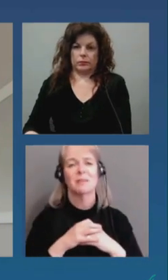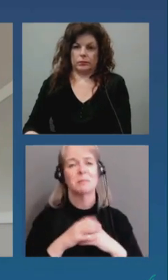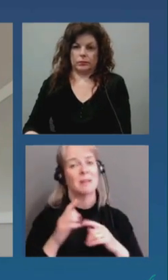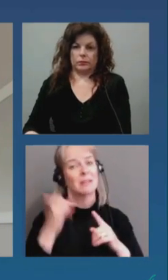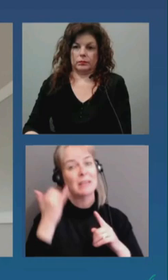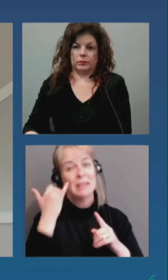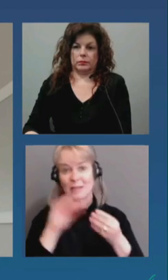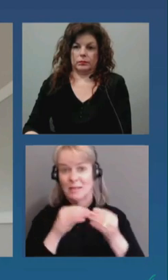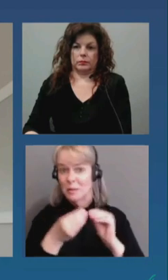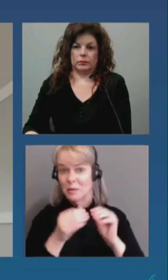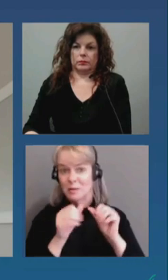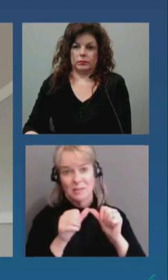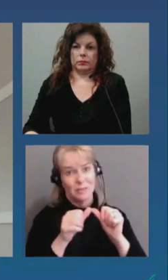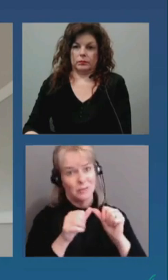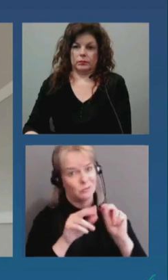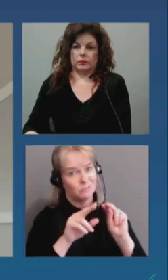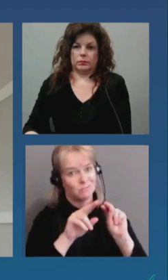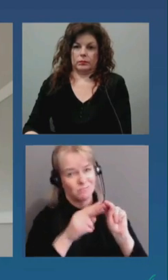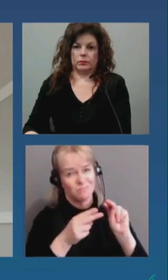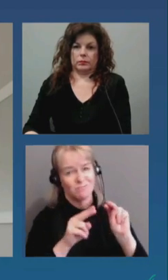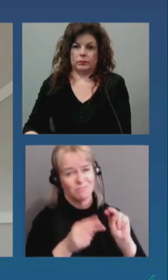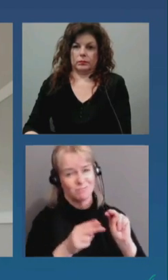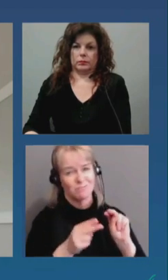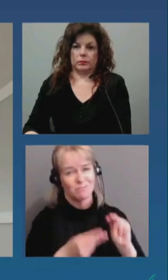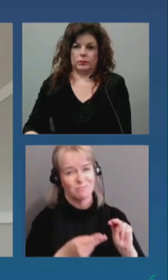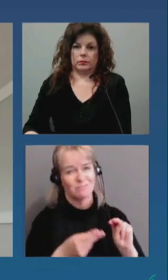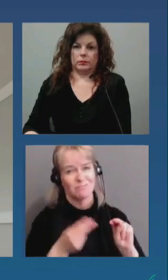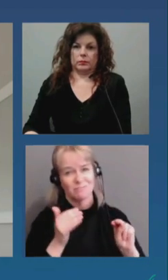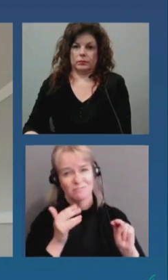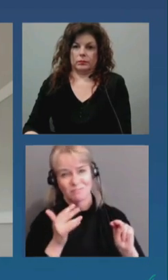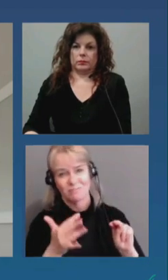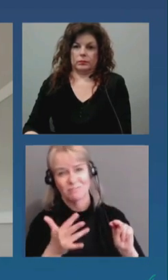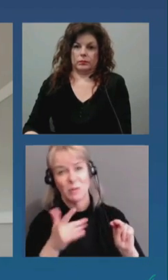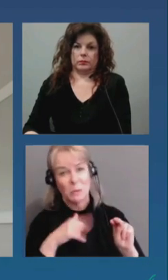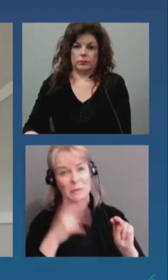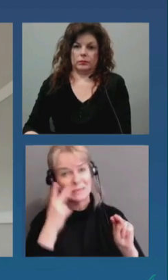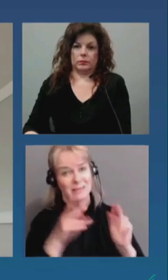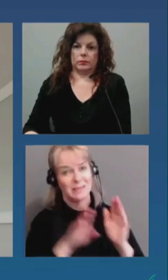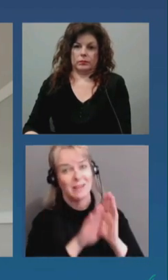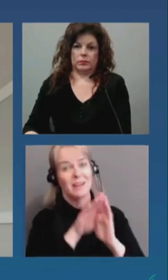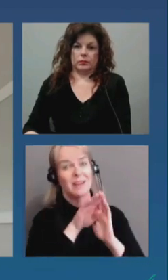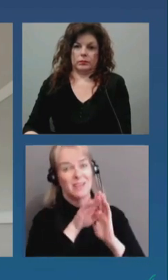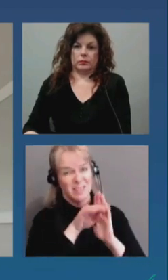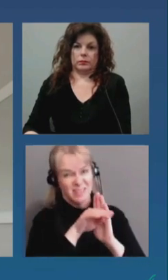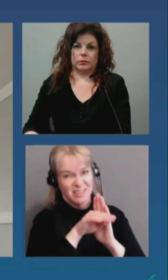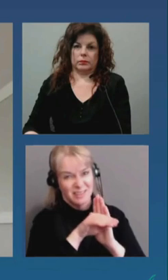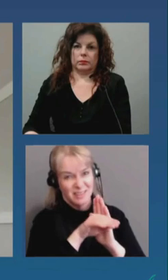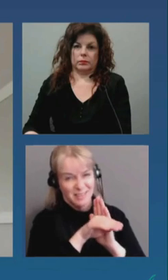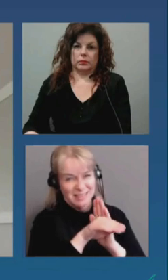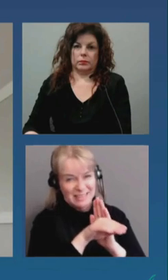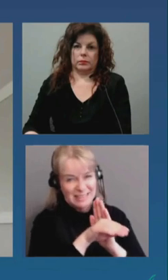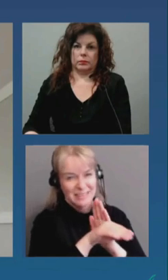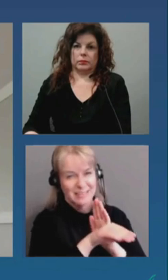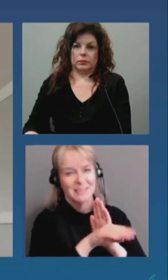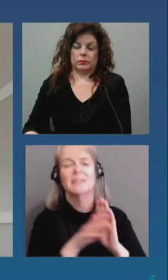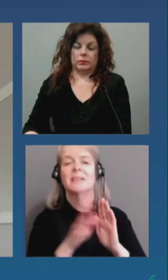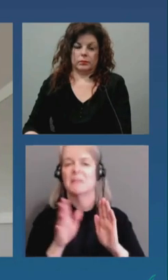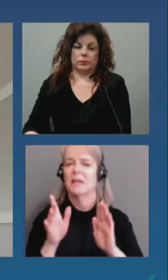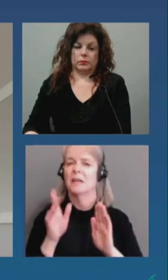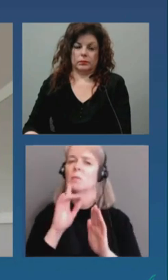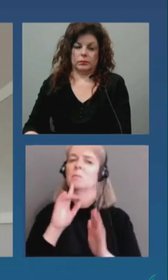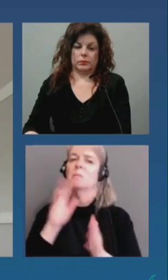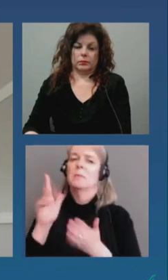potential progress uh you know in turning that curve that will lead to those discussions about uh schools reopening